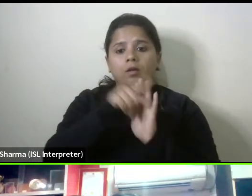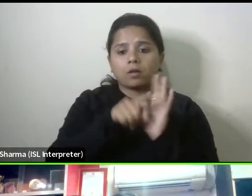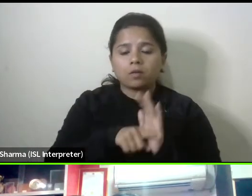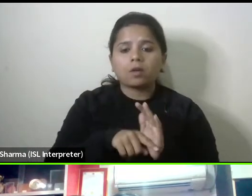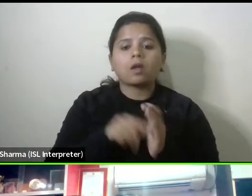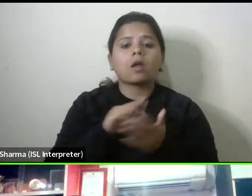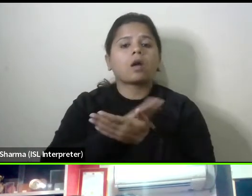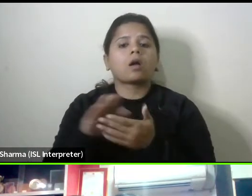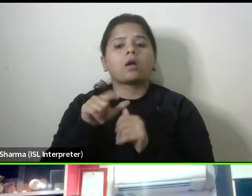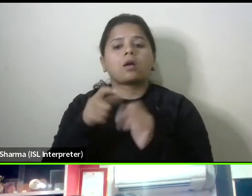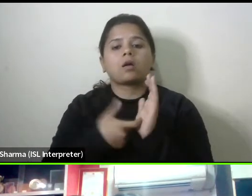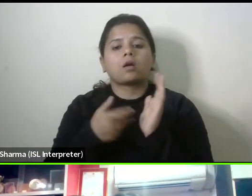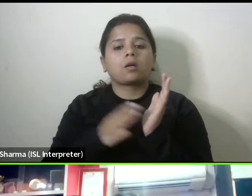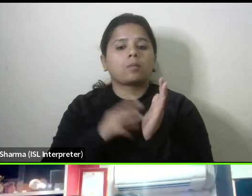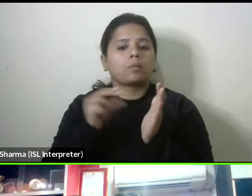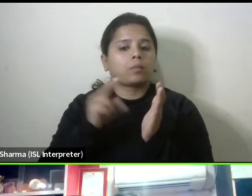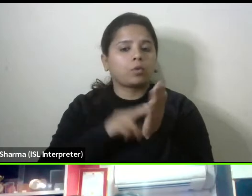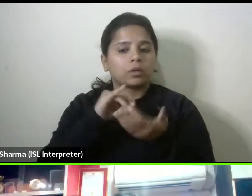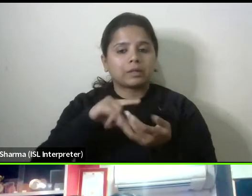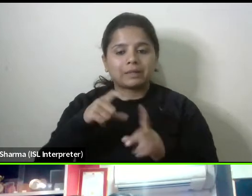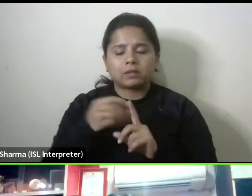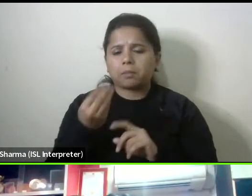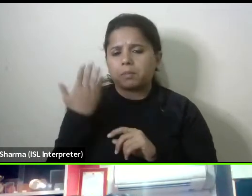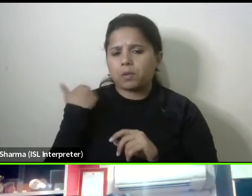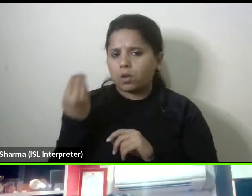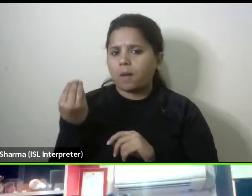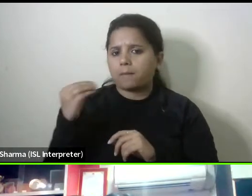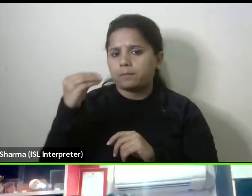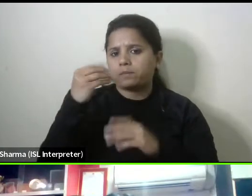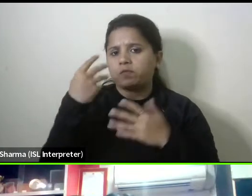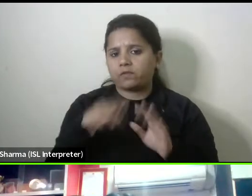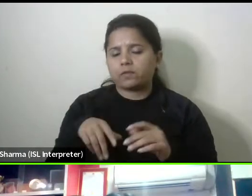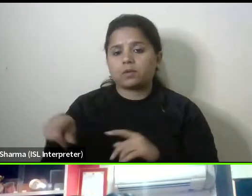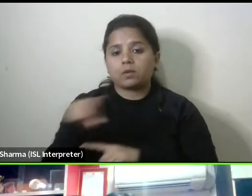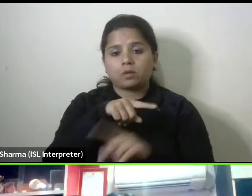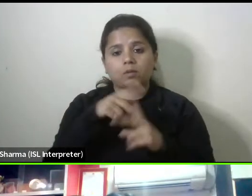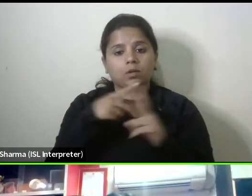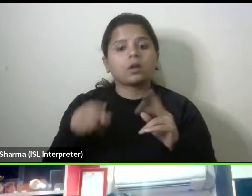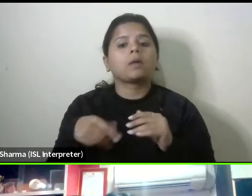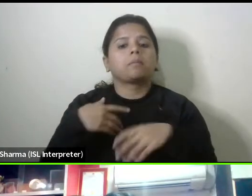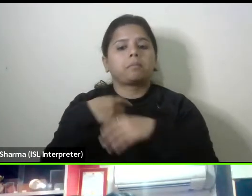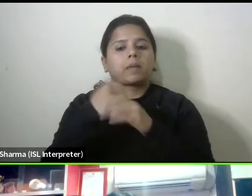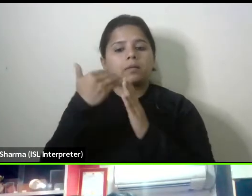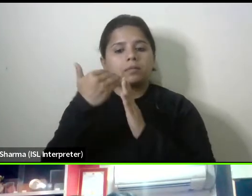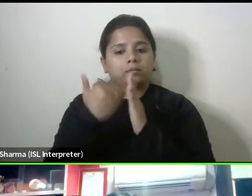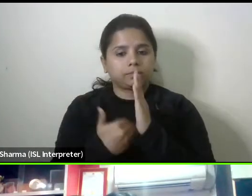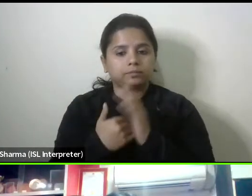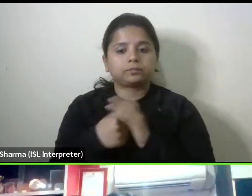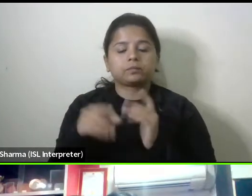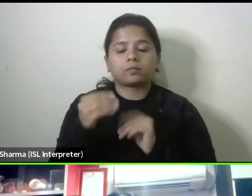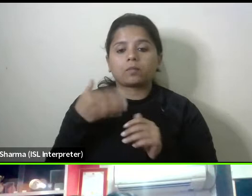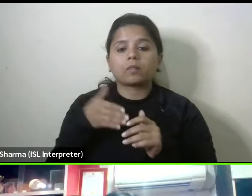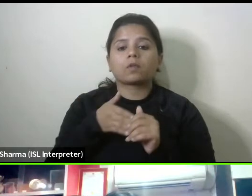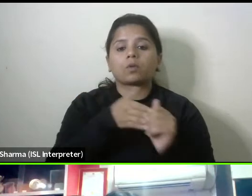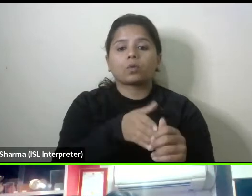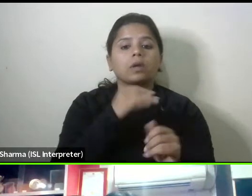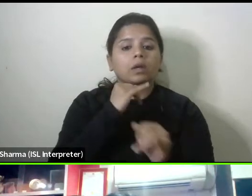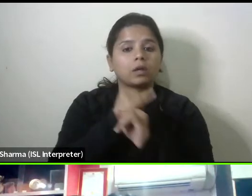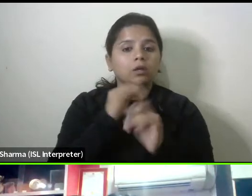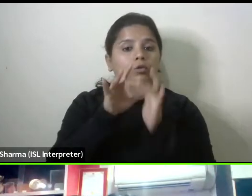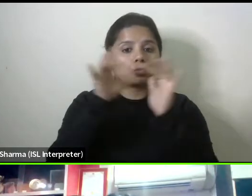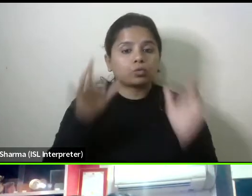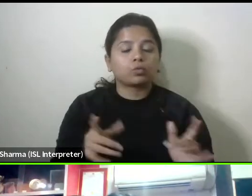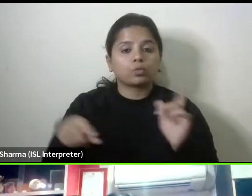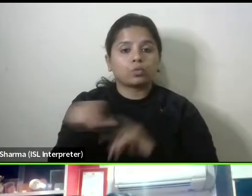guidelines which have been uh updated recently and uh you know by uh by leading institutions who have been working